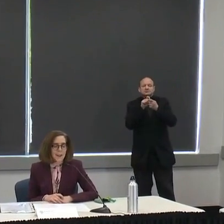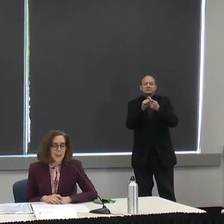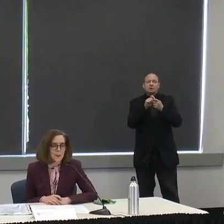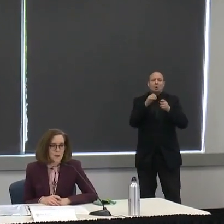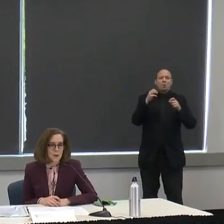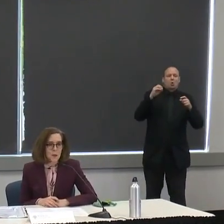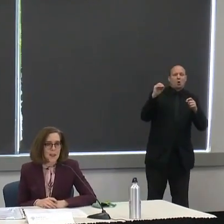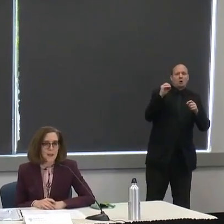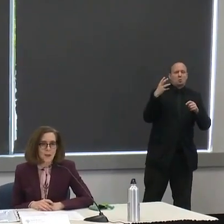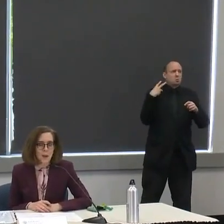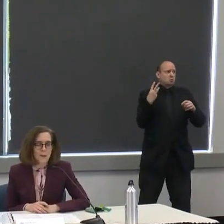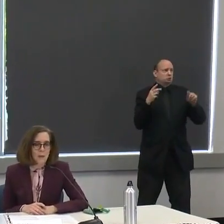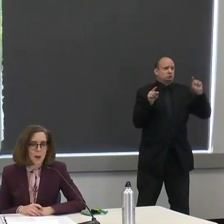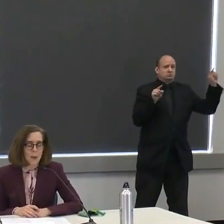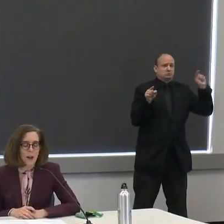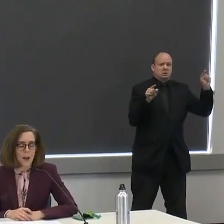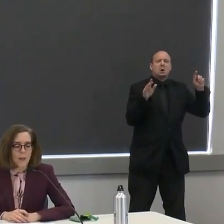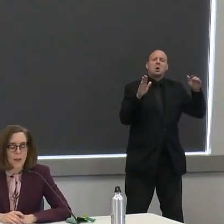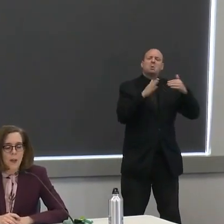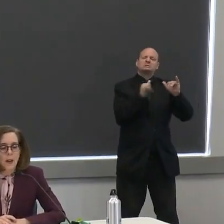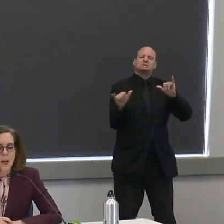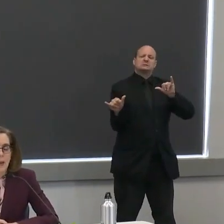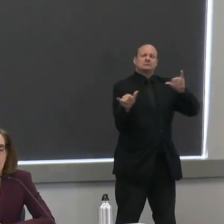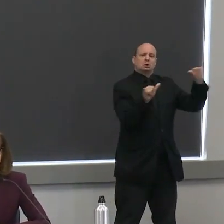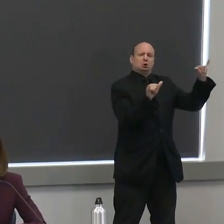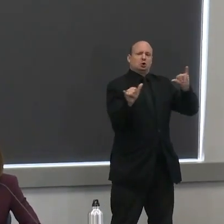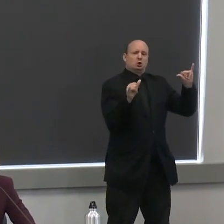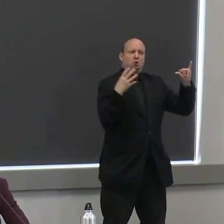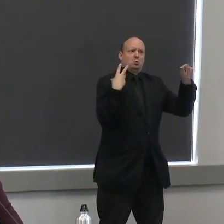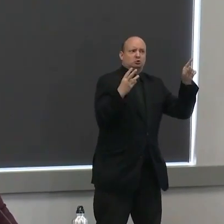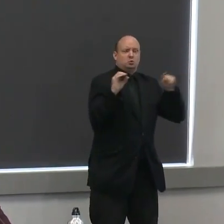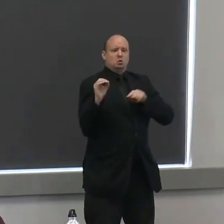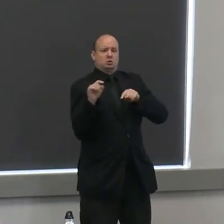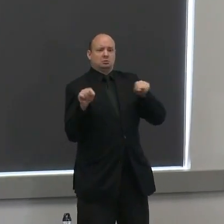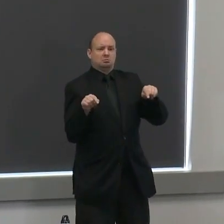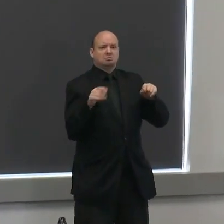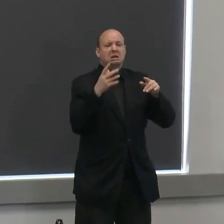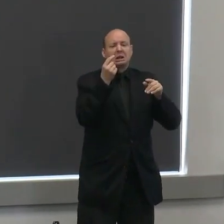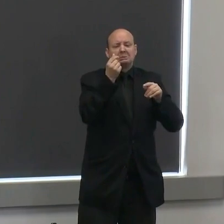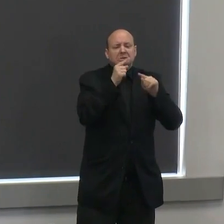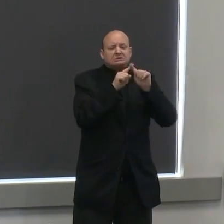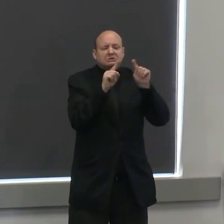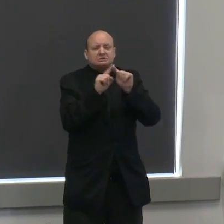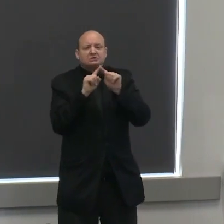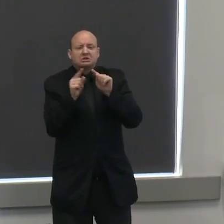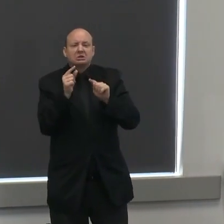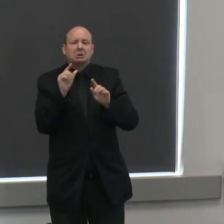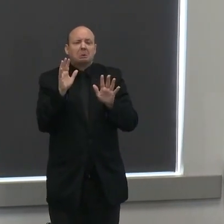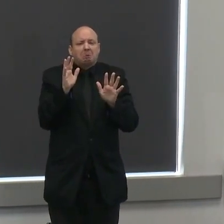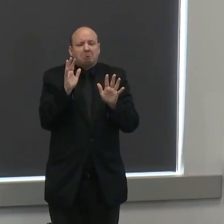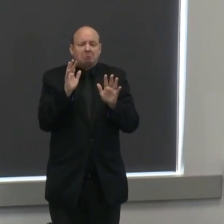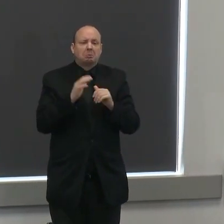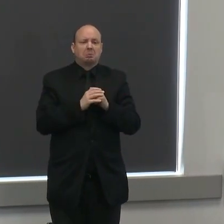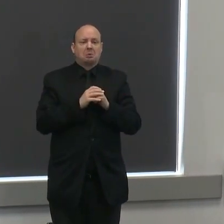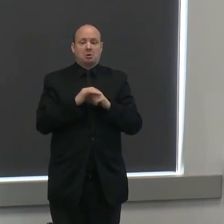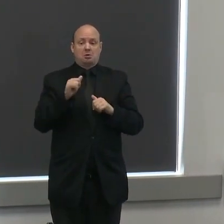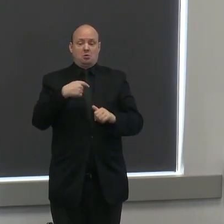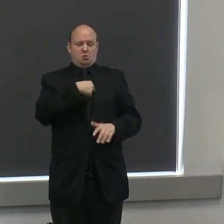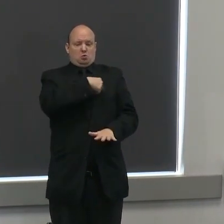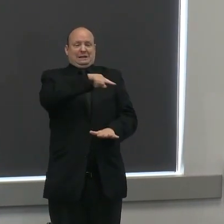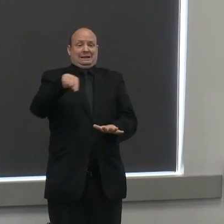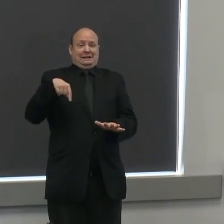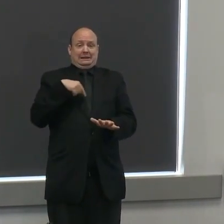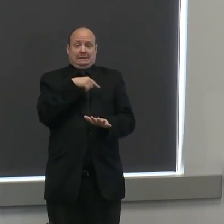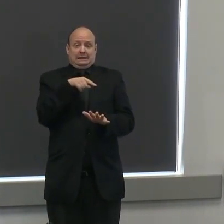uh different trails off of that path um and uh we are uh moving forward